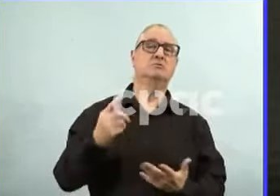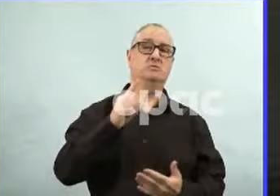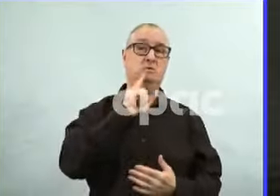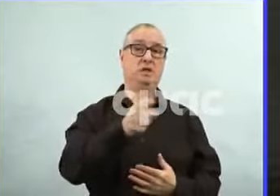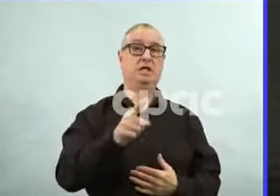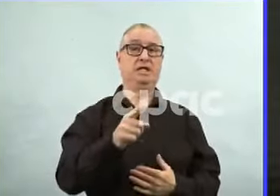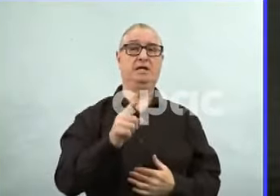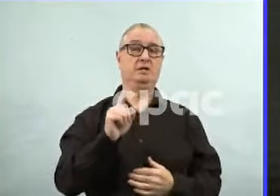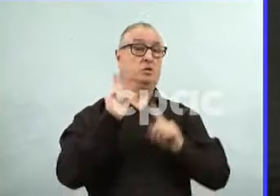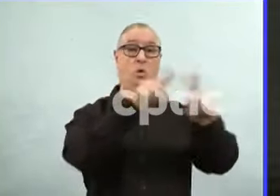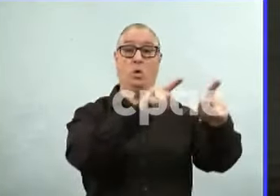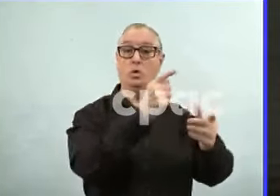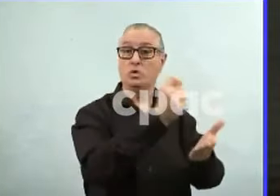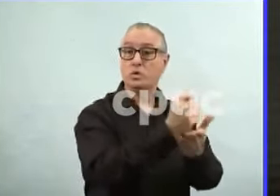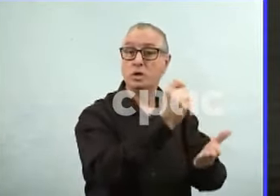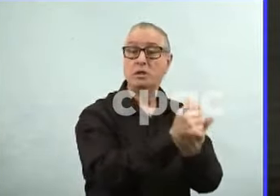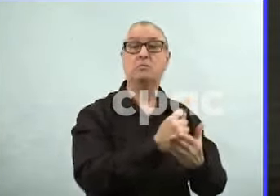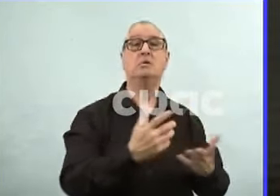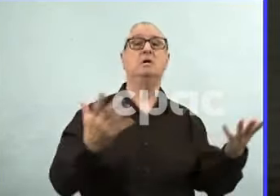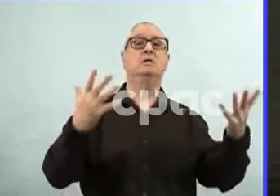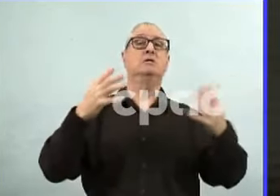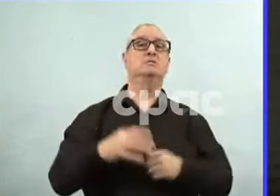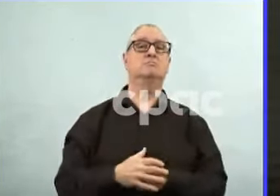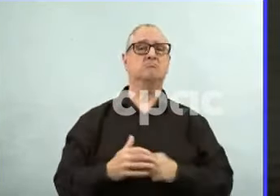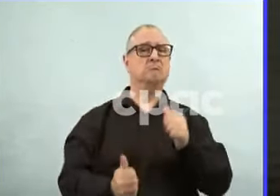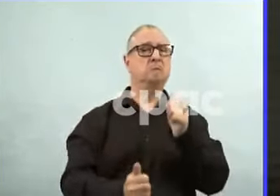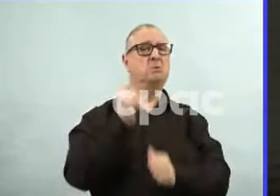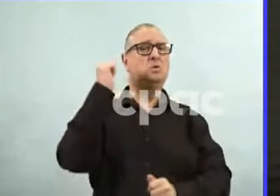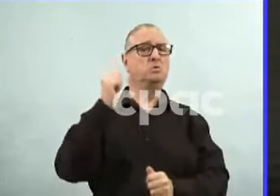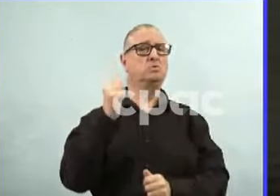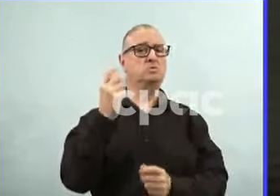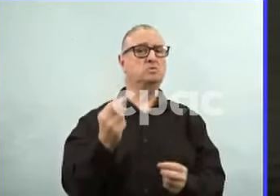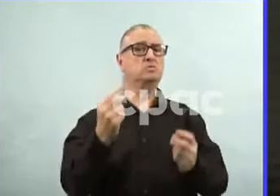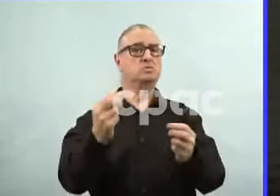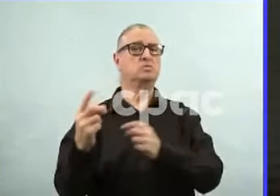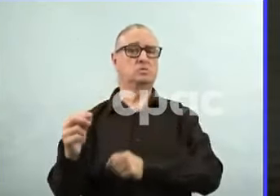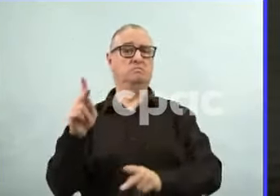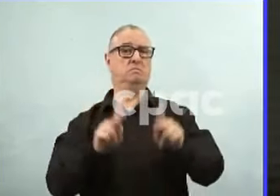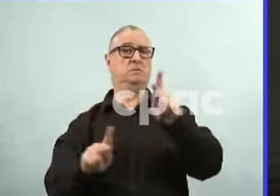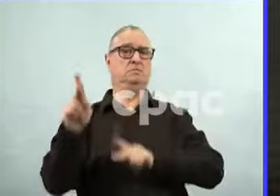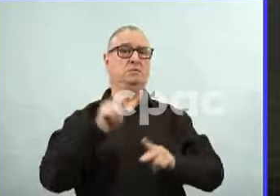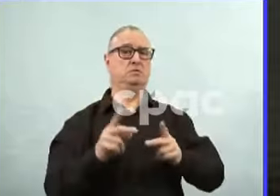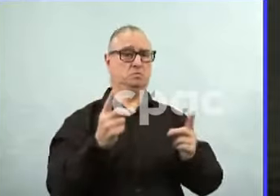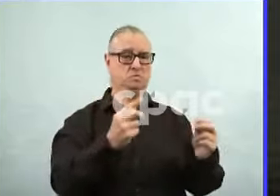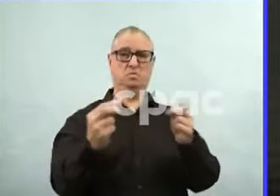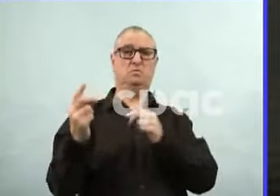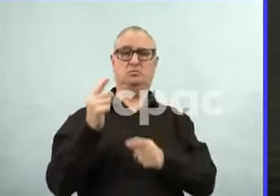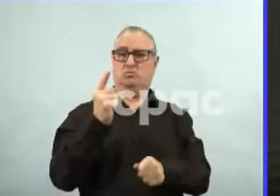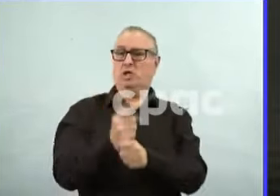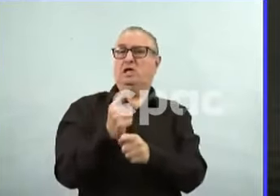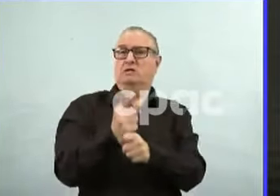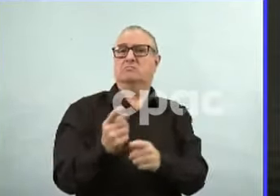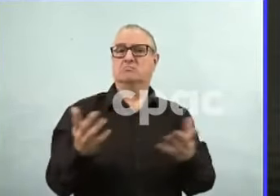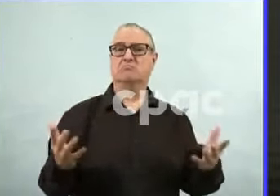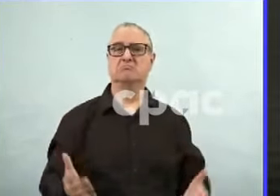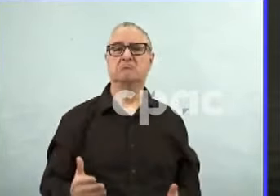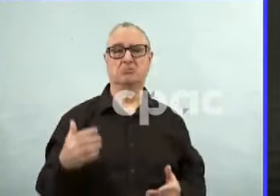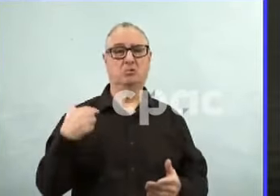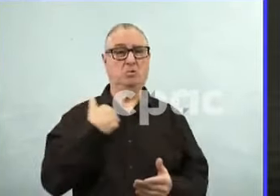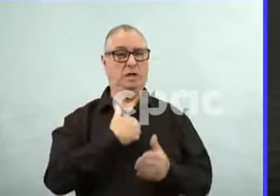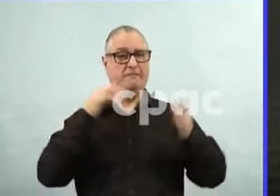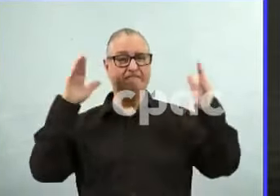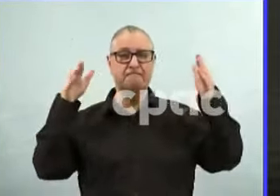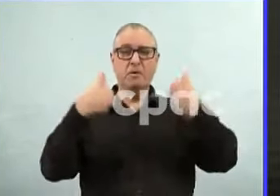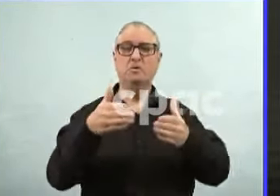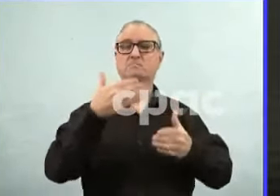access that treatment. So, you know, again, the vast majority of people have done what we've asked them to do. And I think we're going to continue to focus on what's best for Manitobans.